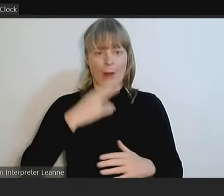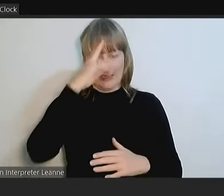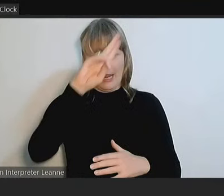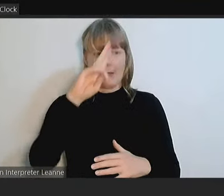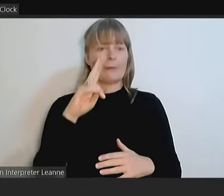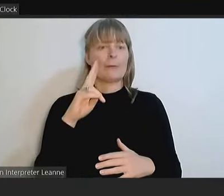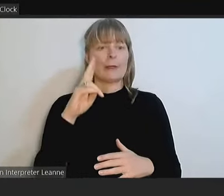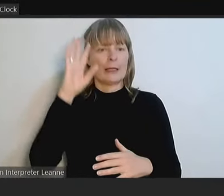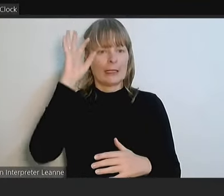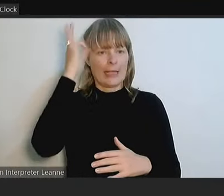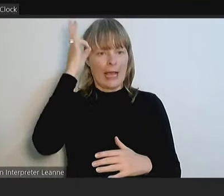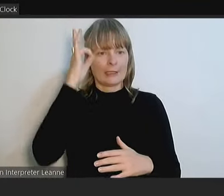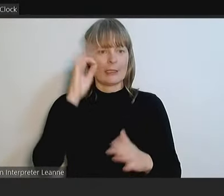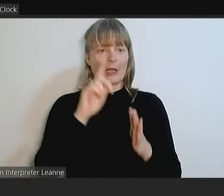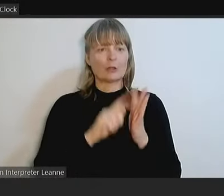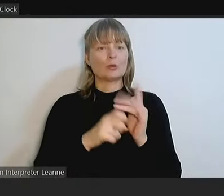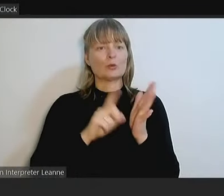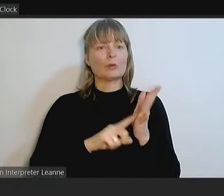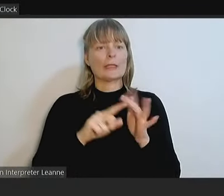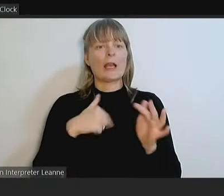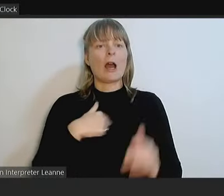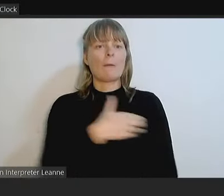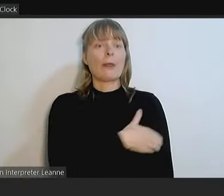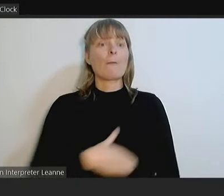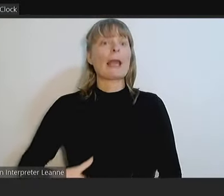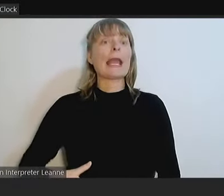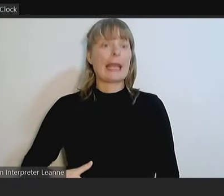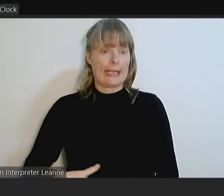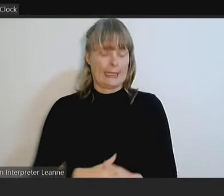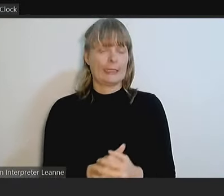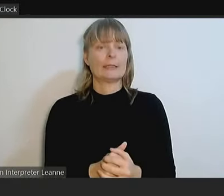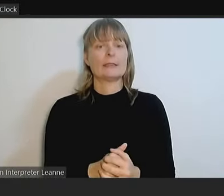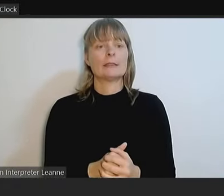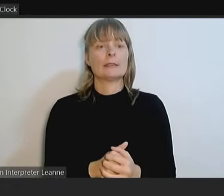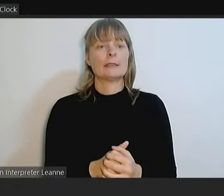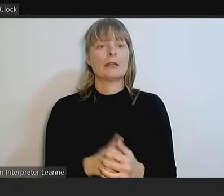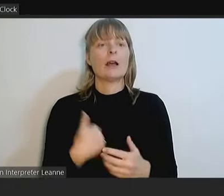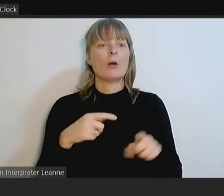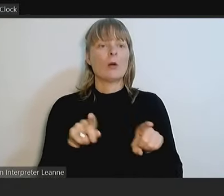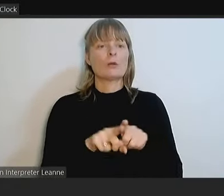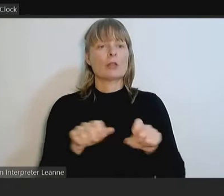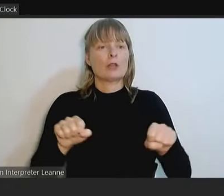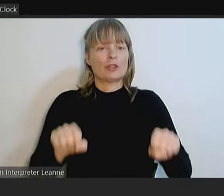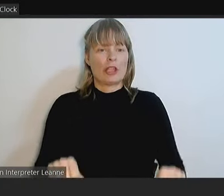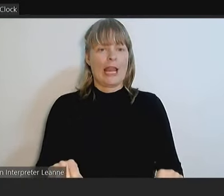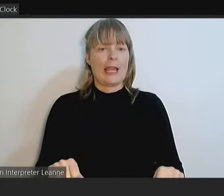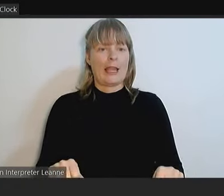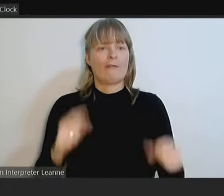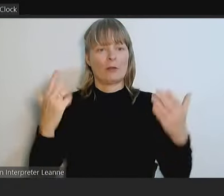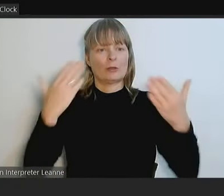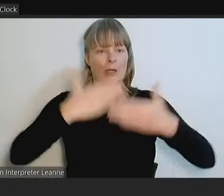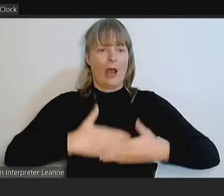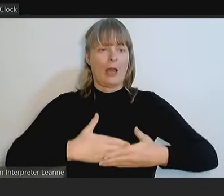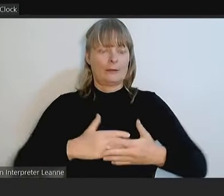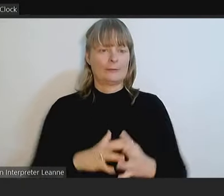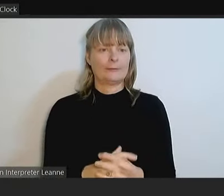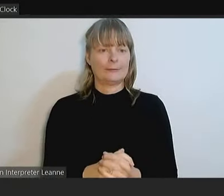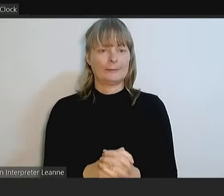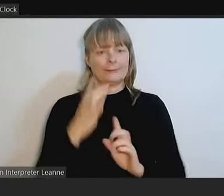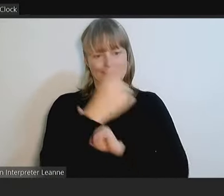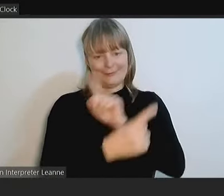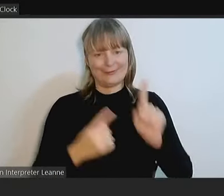Julie Williams and I'm the Mayor of Darabin City Council and I'm also the chairperson for this evening's meeting.